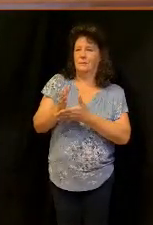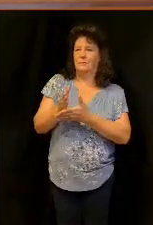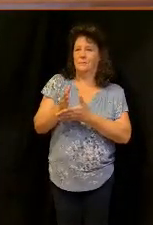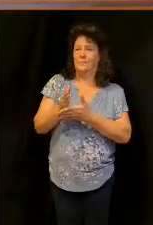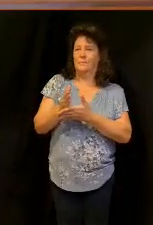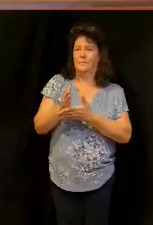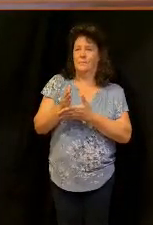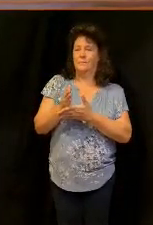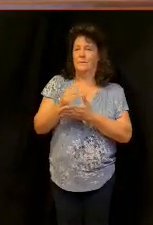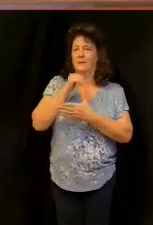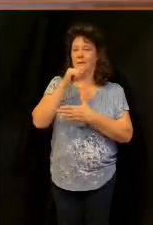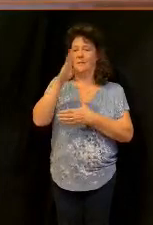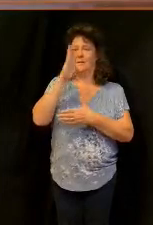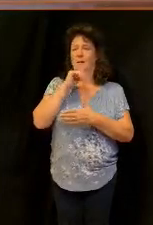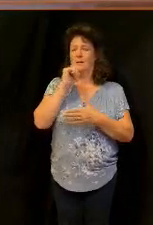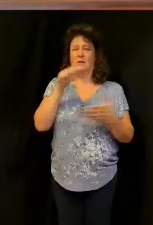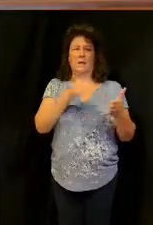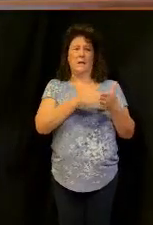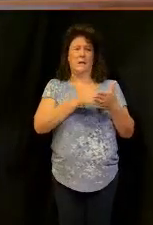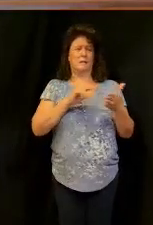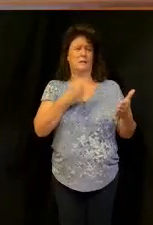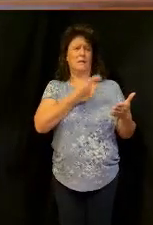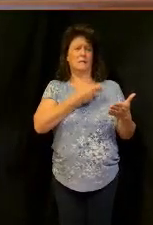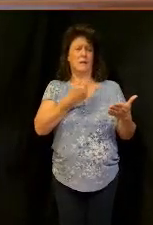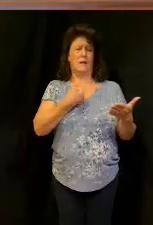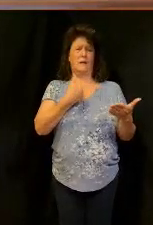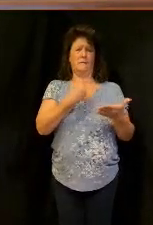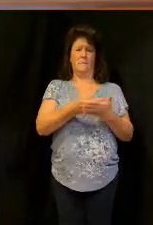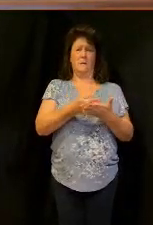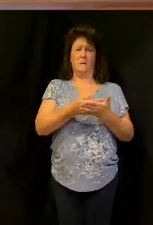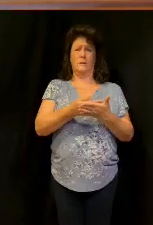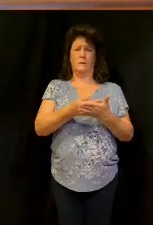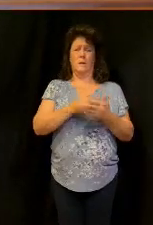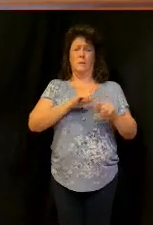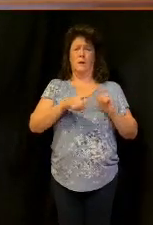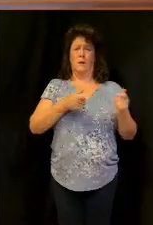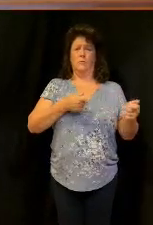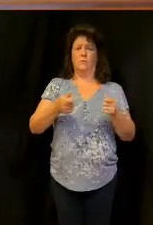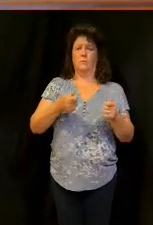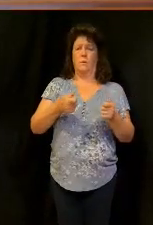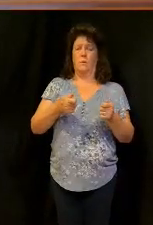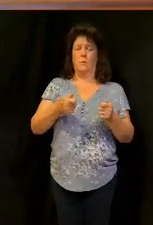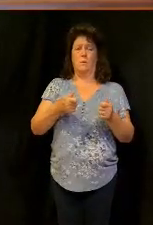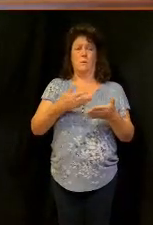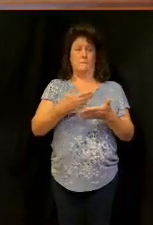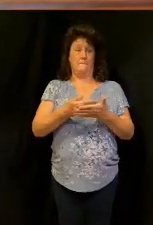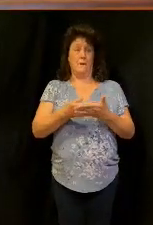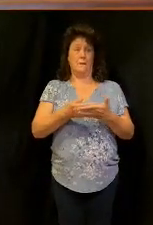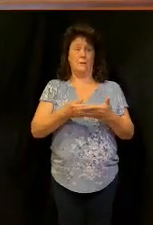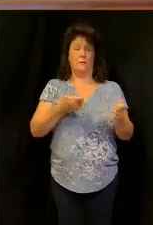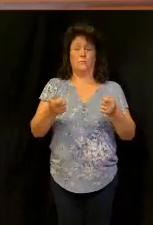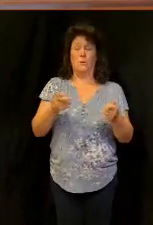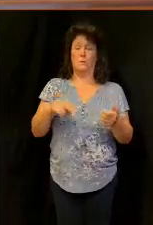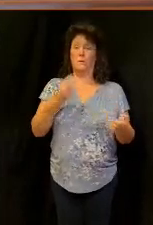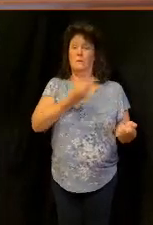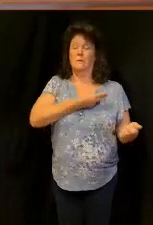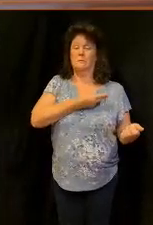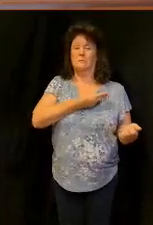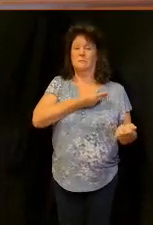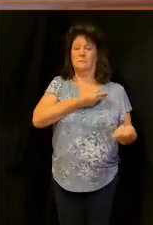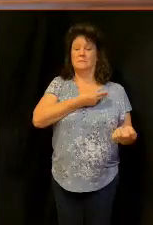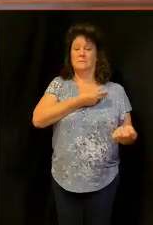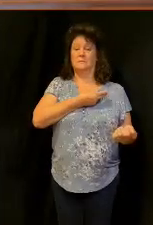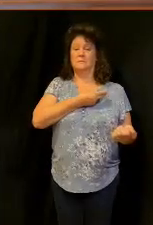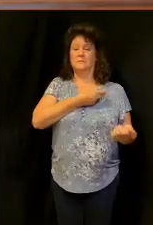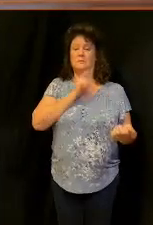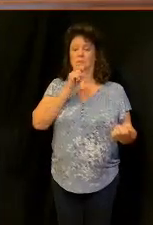he's not listen God's not against us having money he's against money having us can I get a good amen there hallelujah so this is real